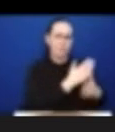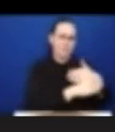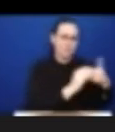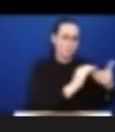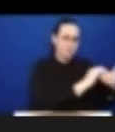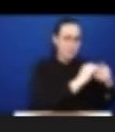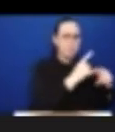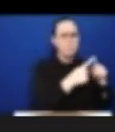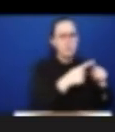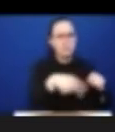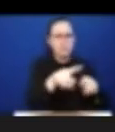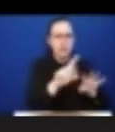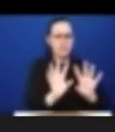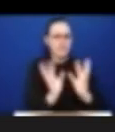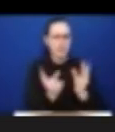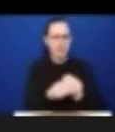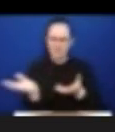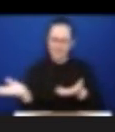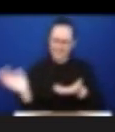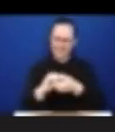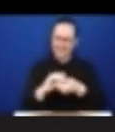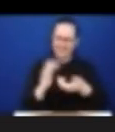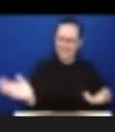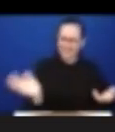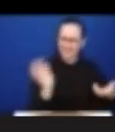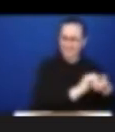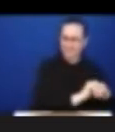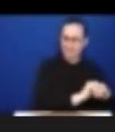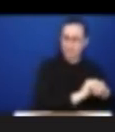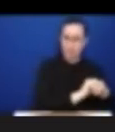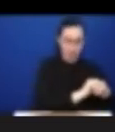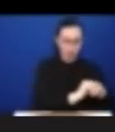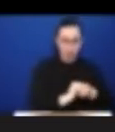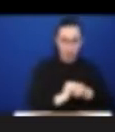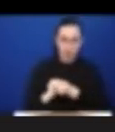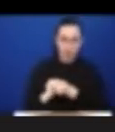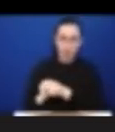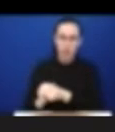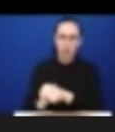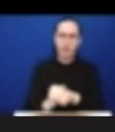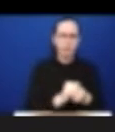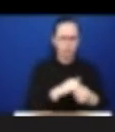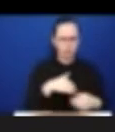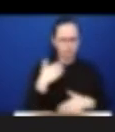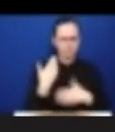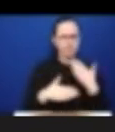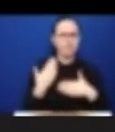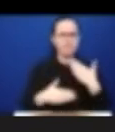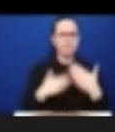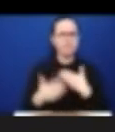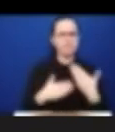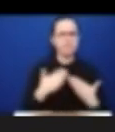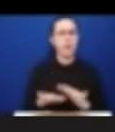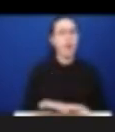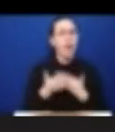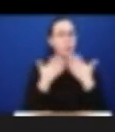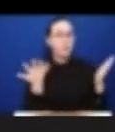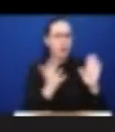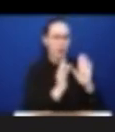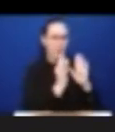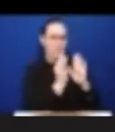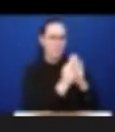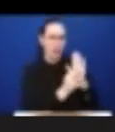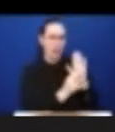This created a surge in progressing policy development that gives me hope to see change